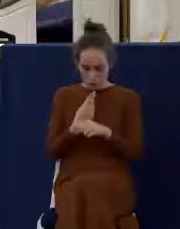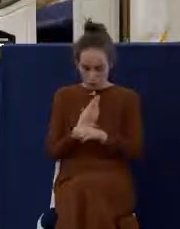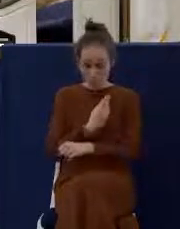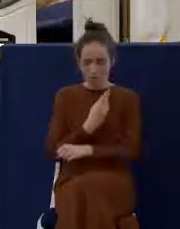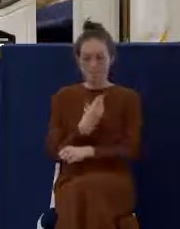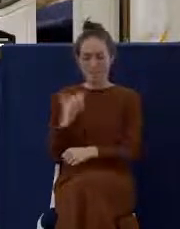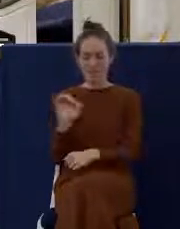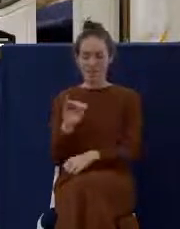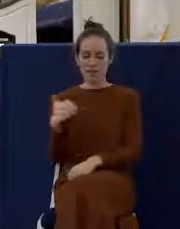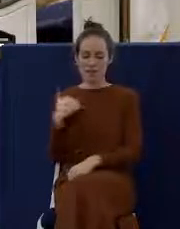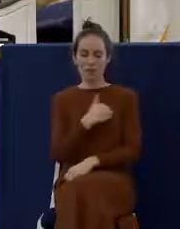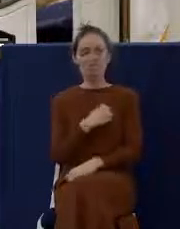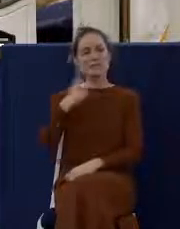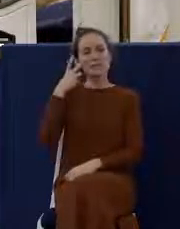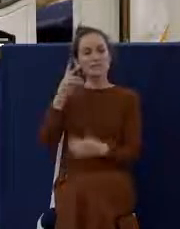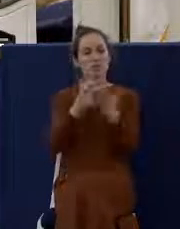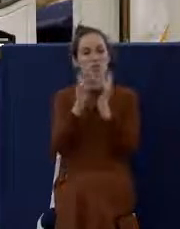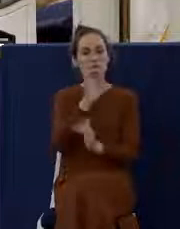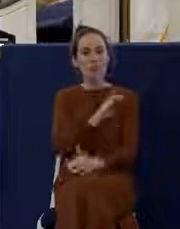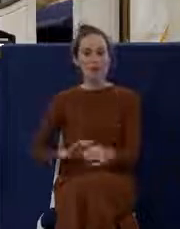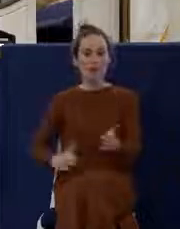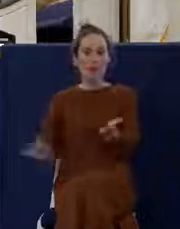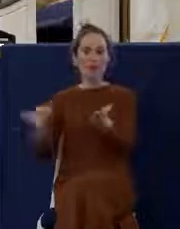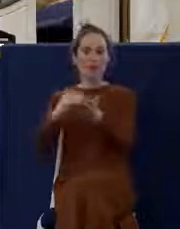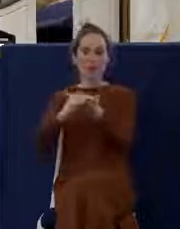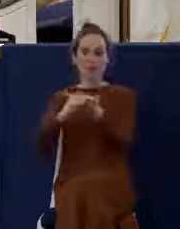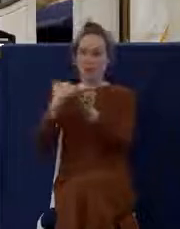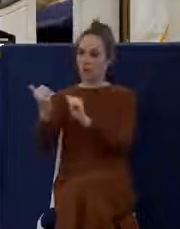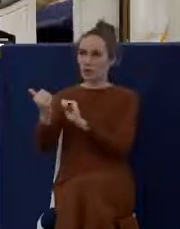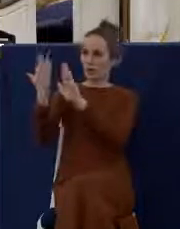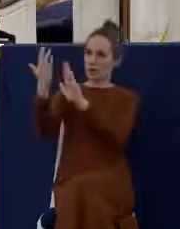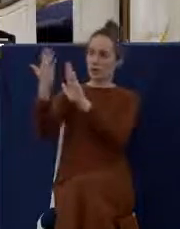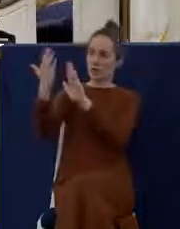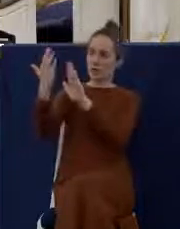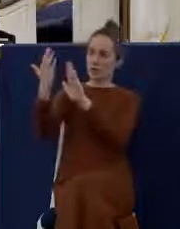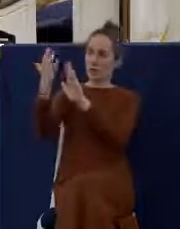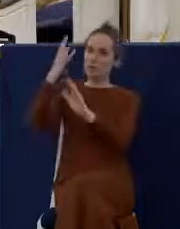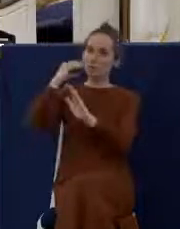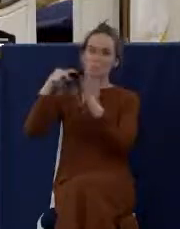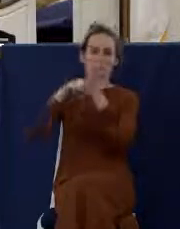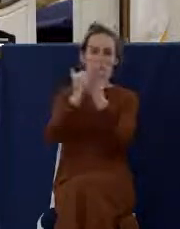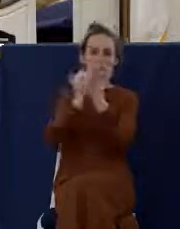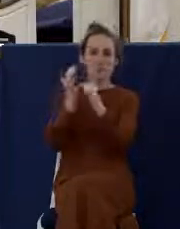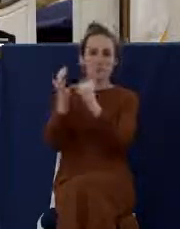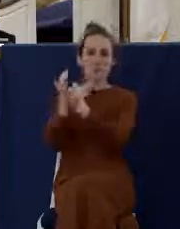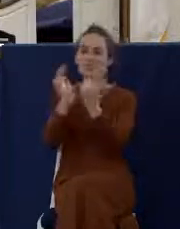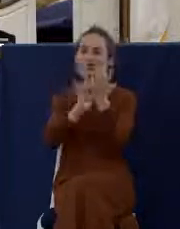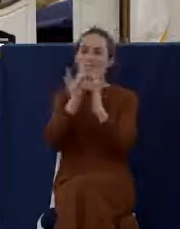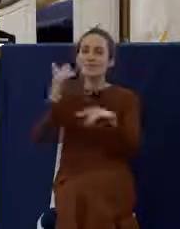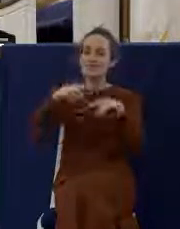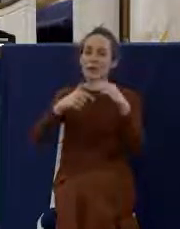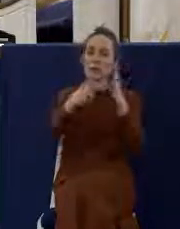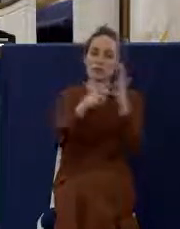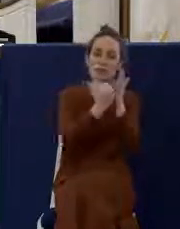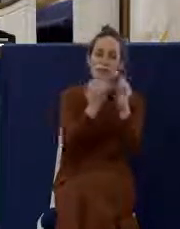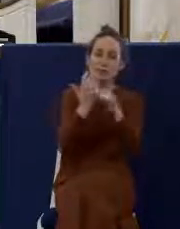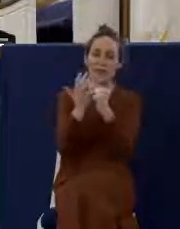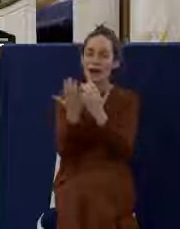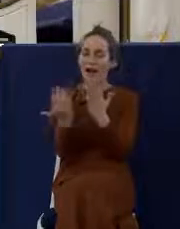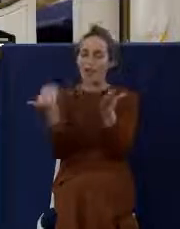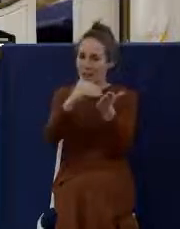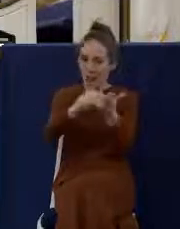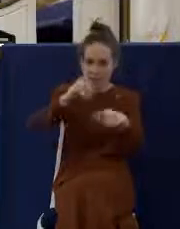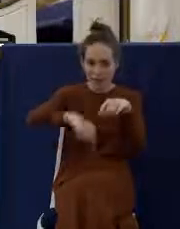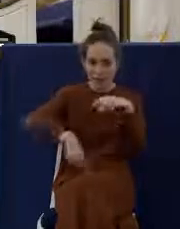us crucified. We see what took place at the cross. Not that Jesus could ever be crucified again. No, God forbid. That can only